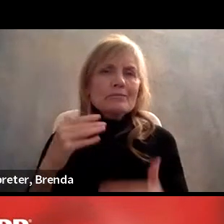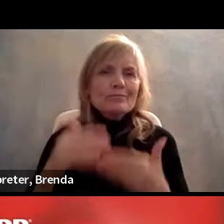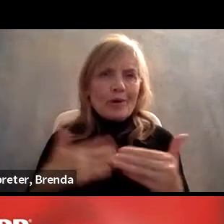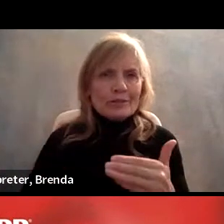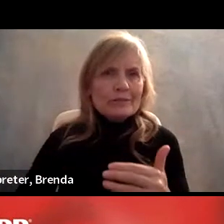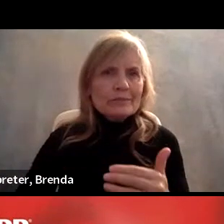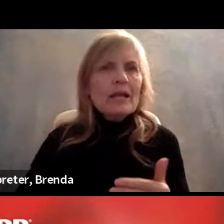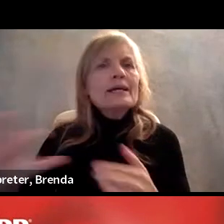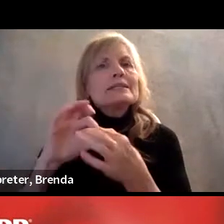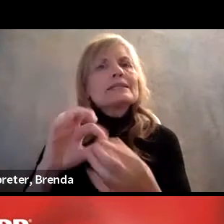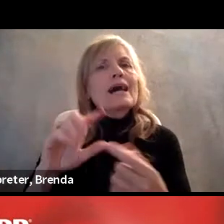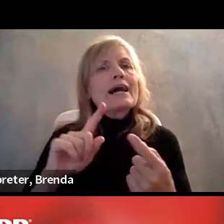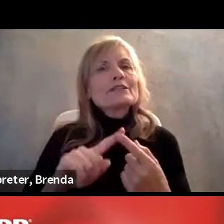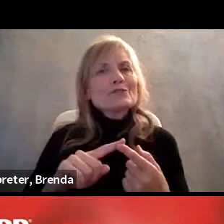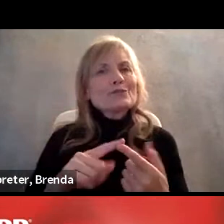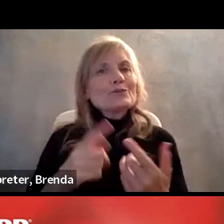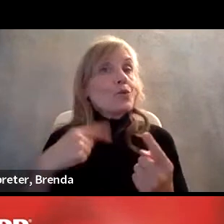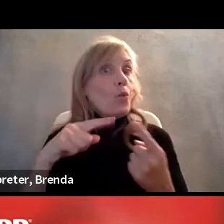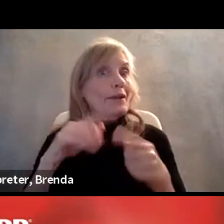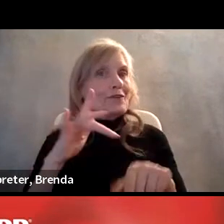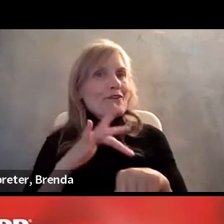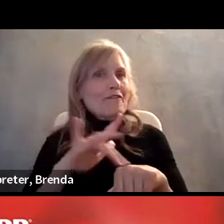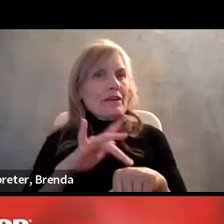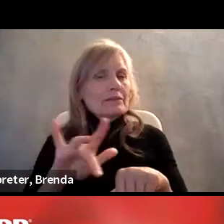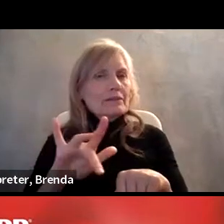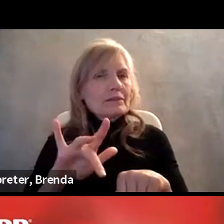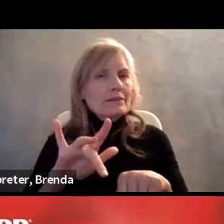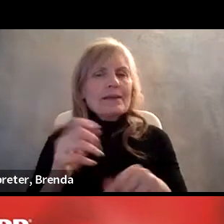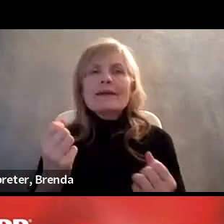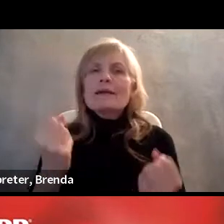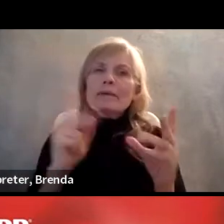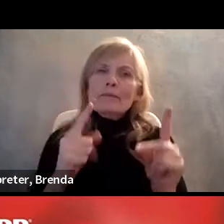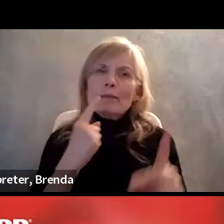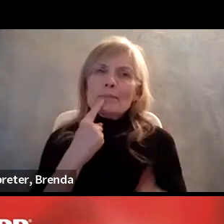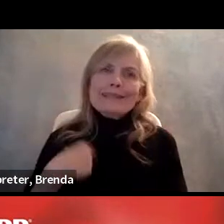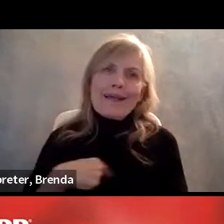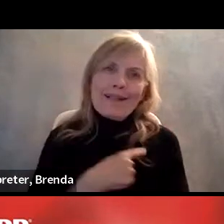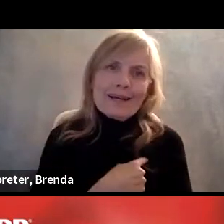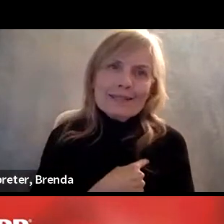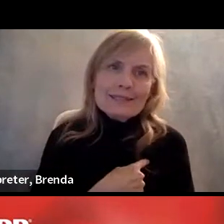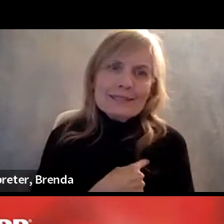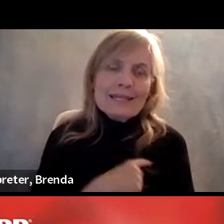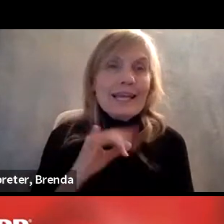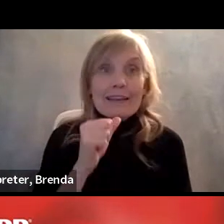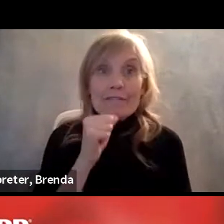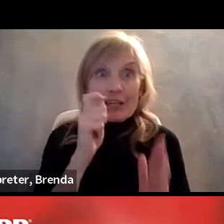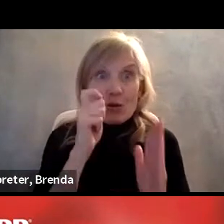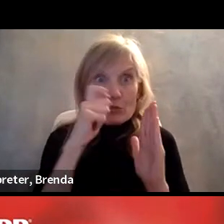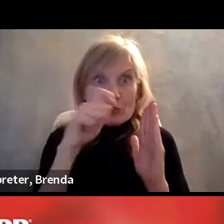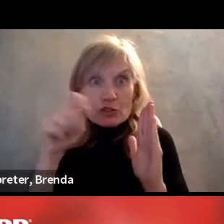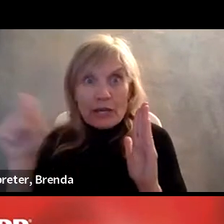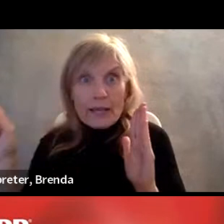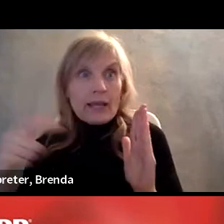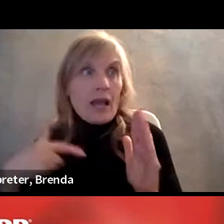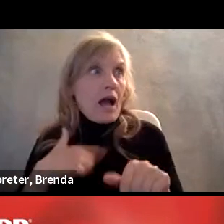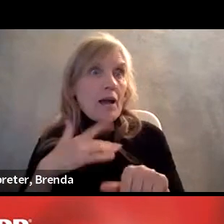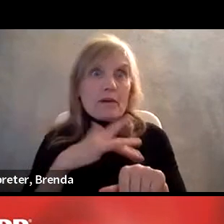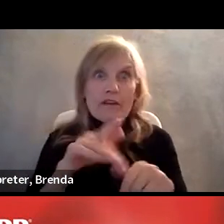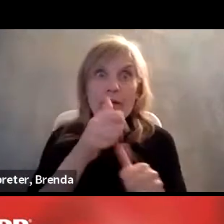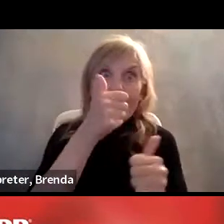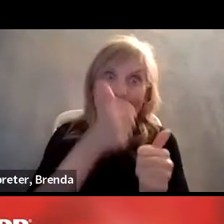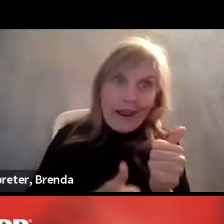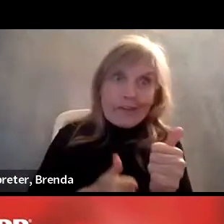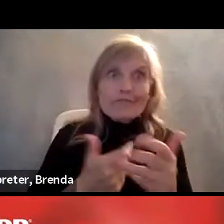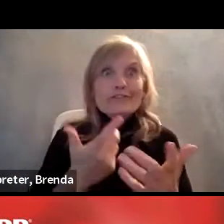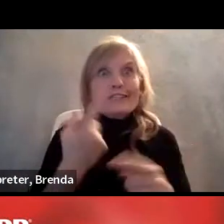Um, so we have heard from many folks who say what I've been told is if I don't check that I'm available every single day for every single time period,